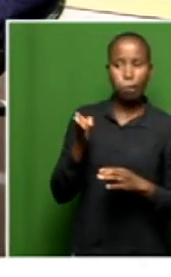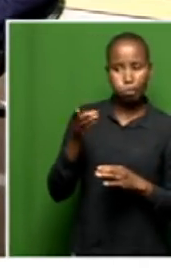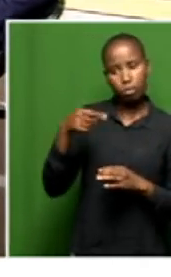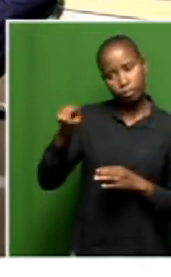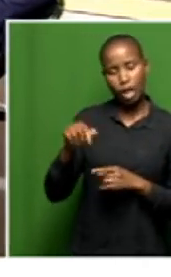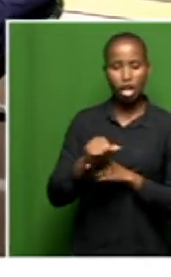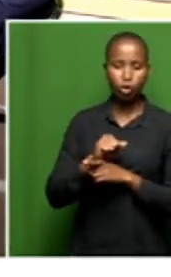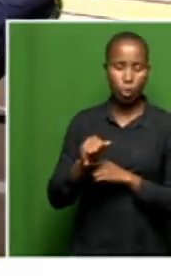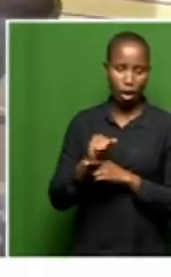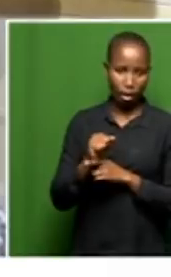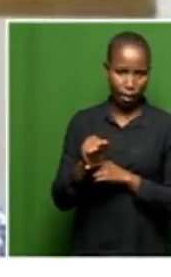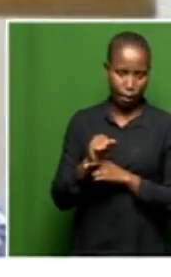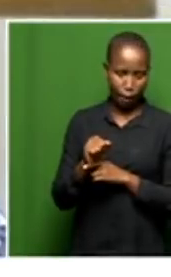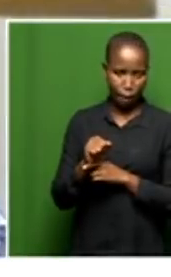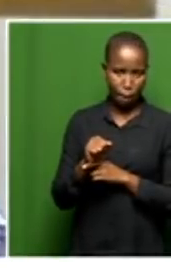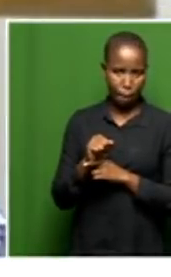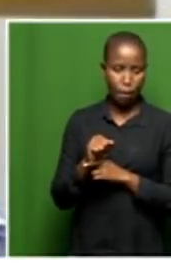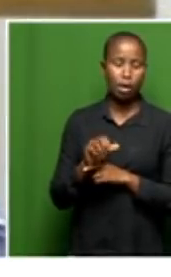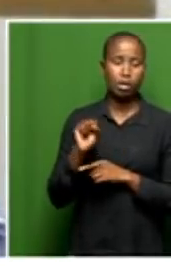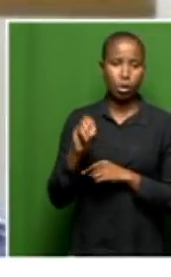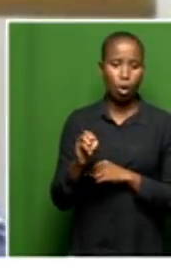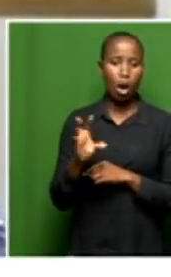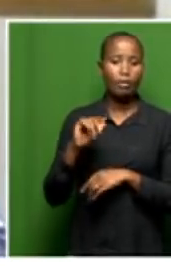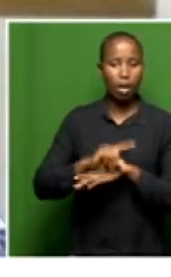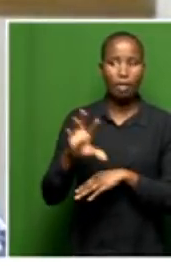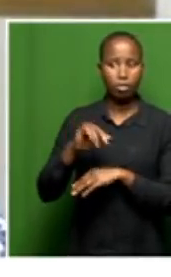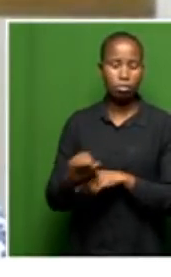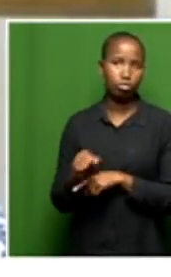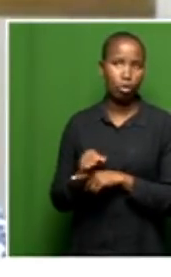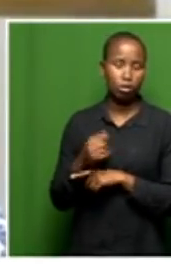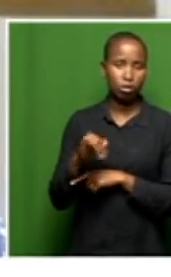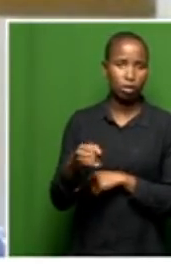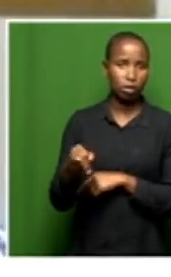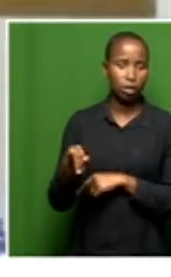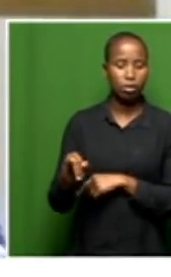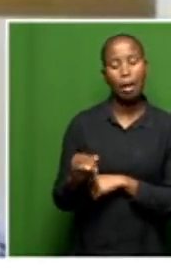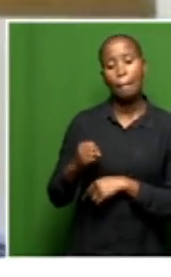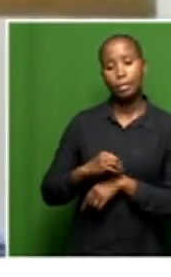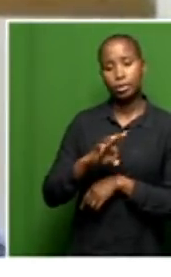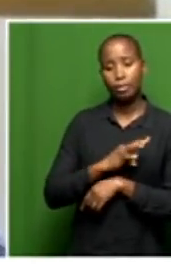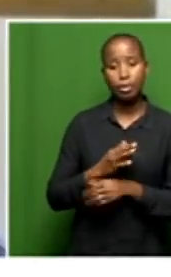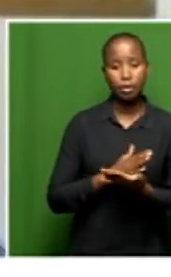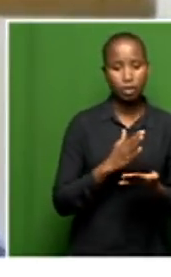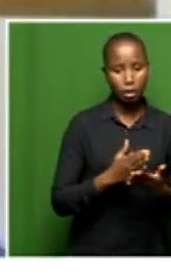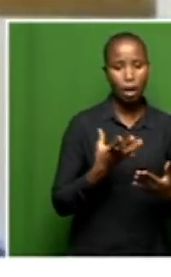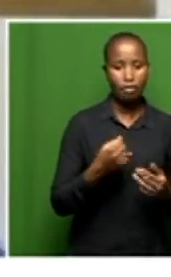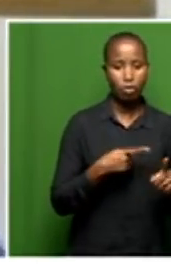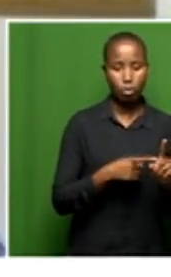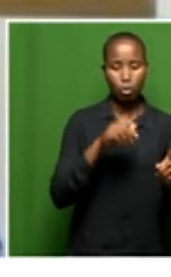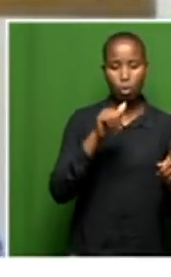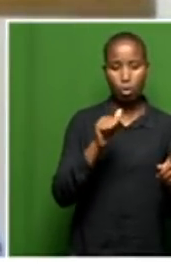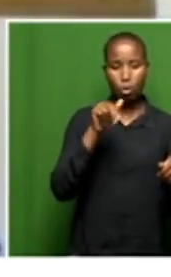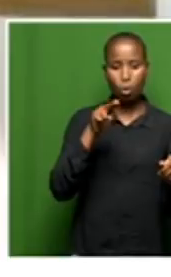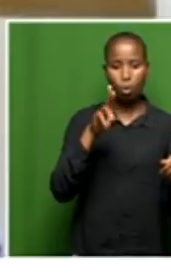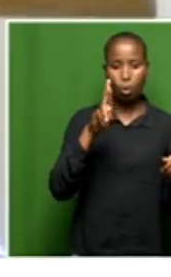trained and every day still being trained. And the rest of the staff, with the exception of Aubrey, who's on the premises,